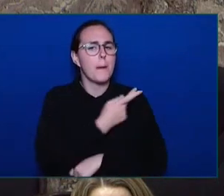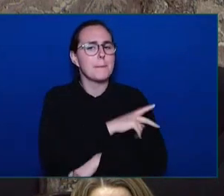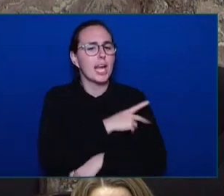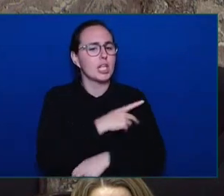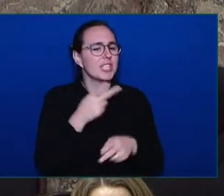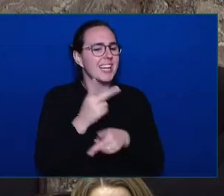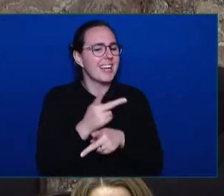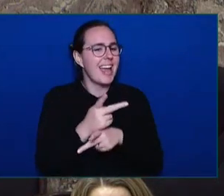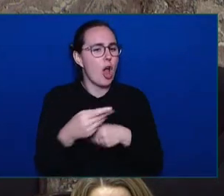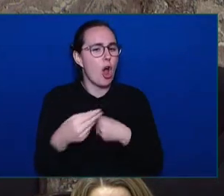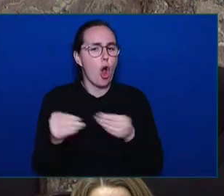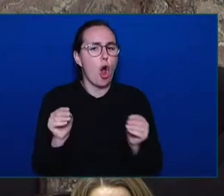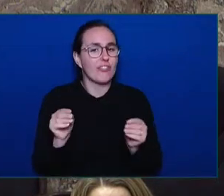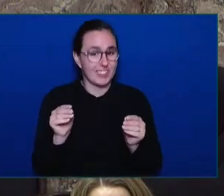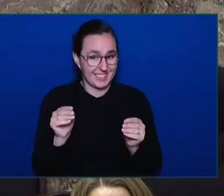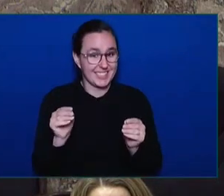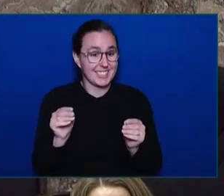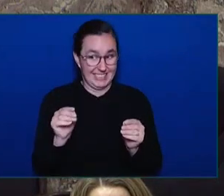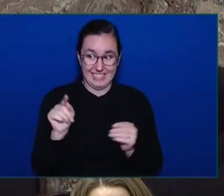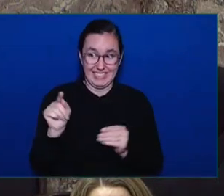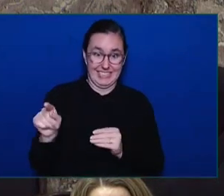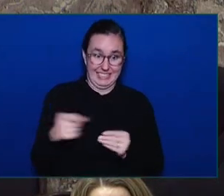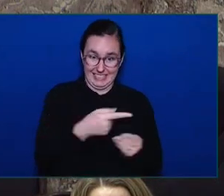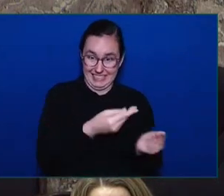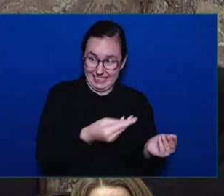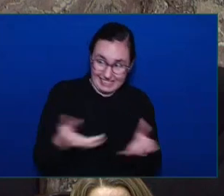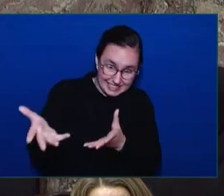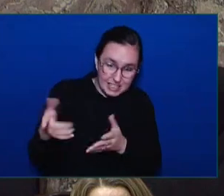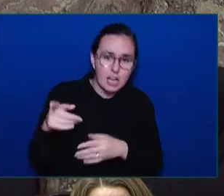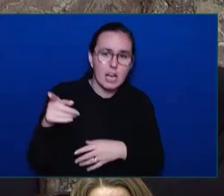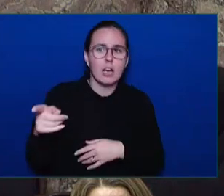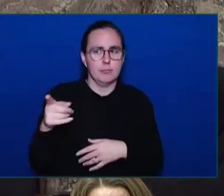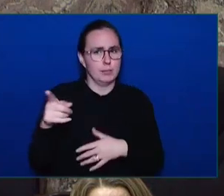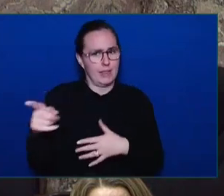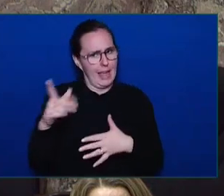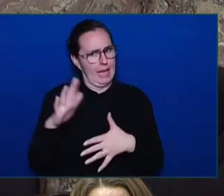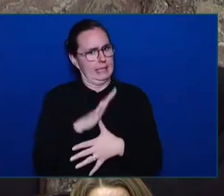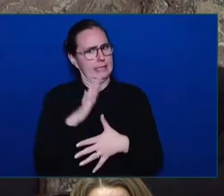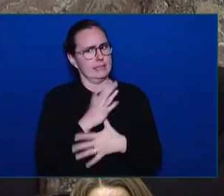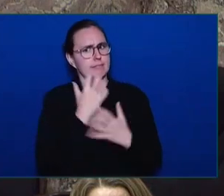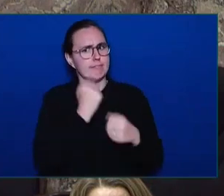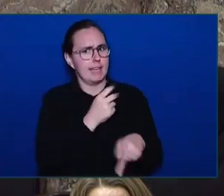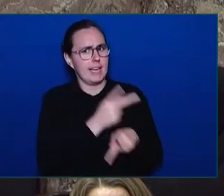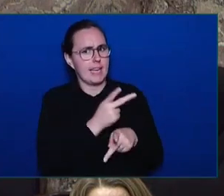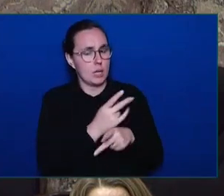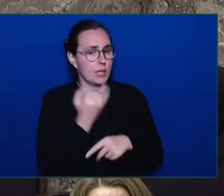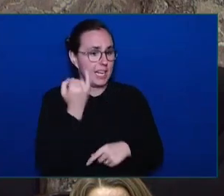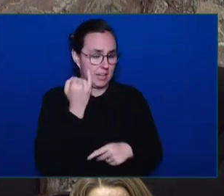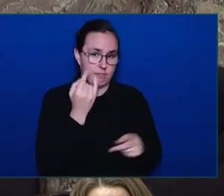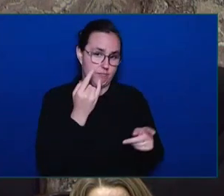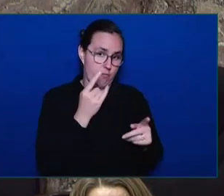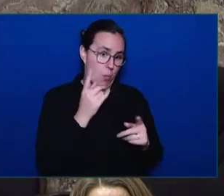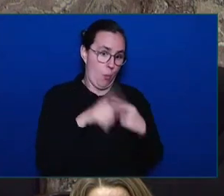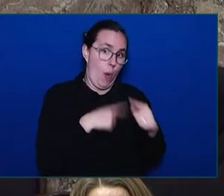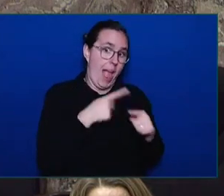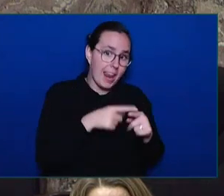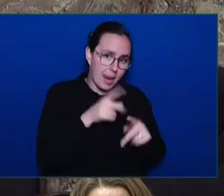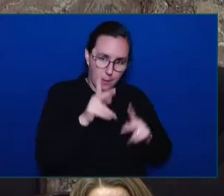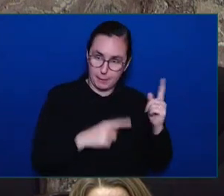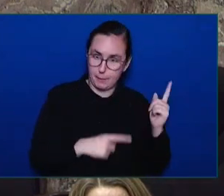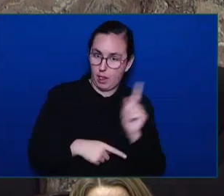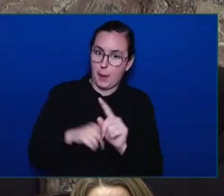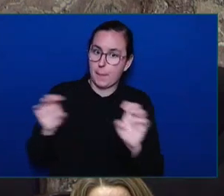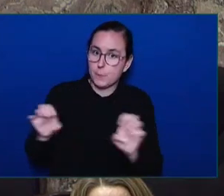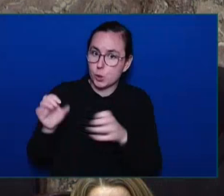people present in emergency rooms, they are regularly checked on, of course, by health professionals doing